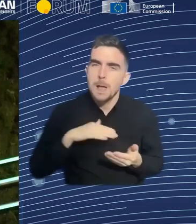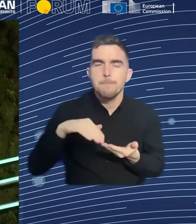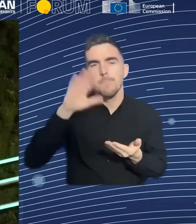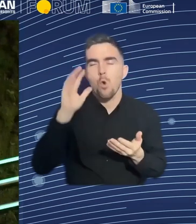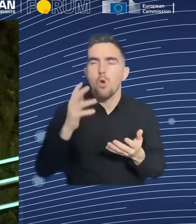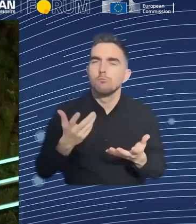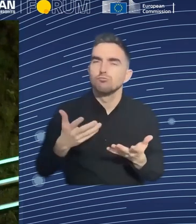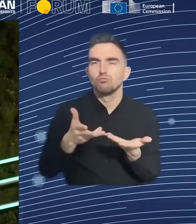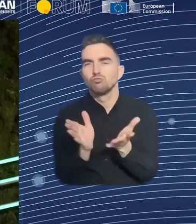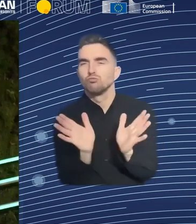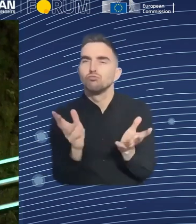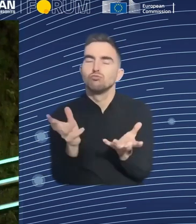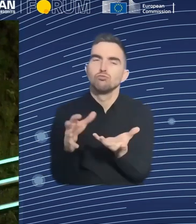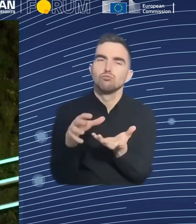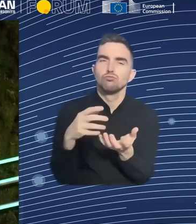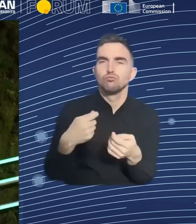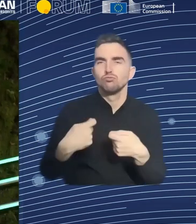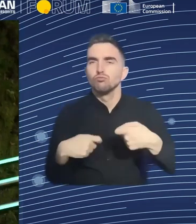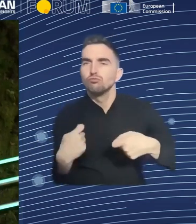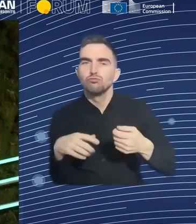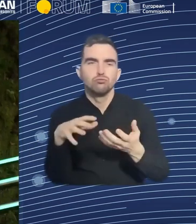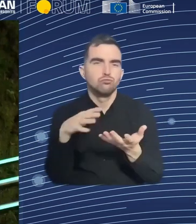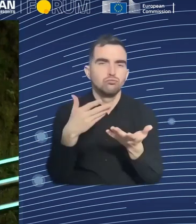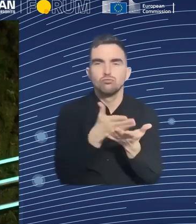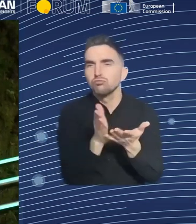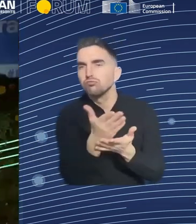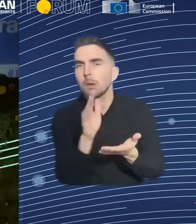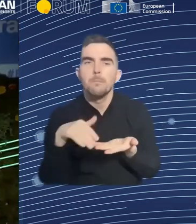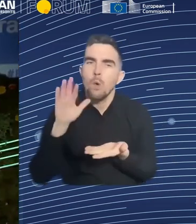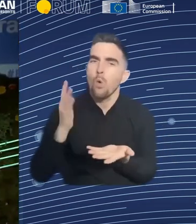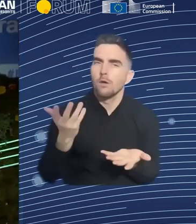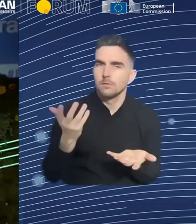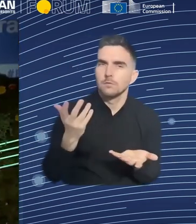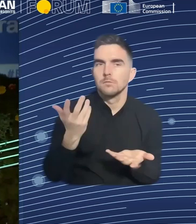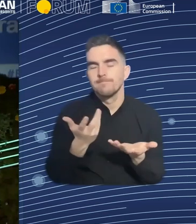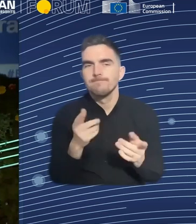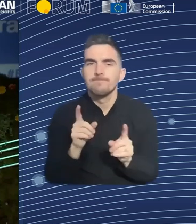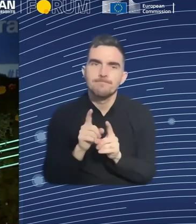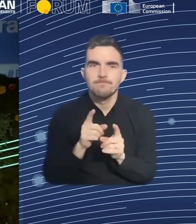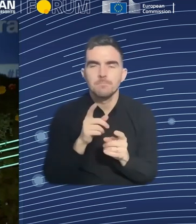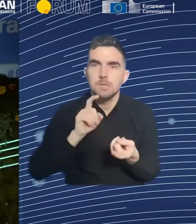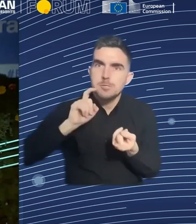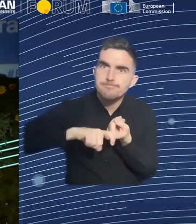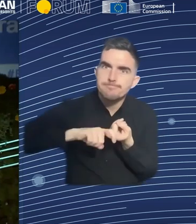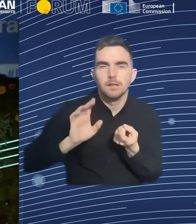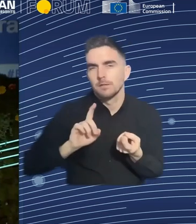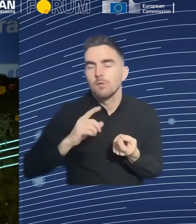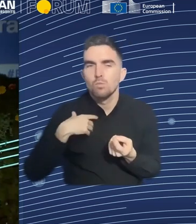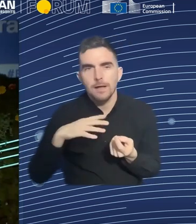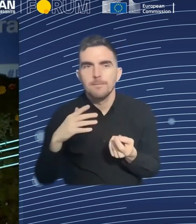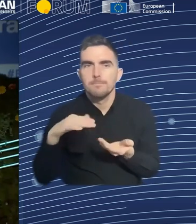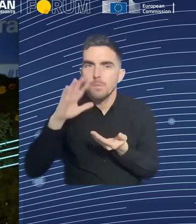that would help actually women be more interested into those